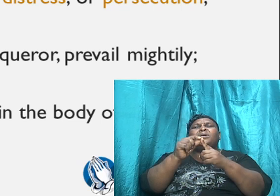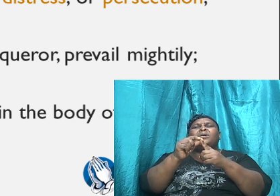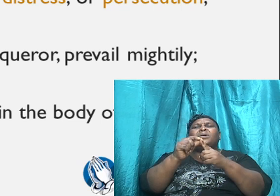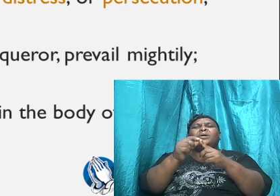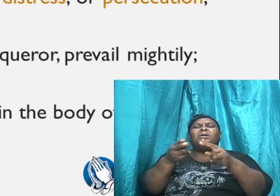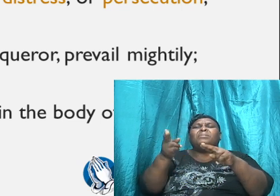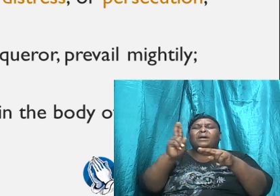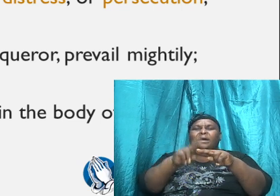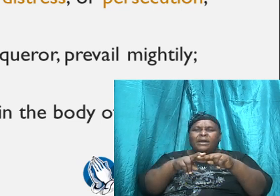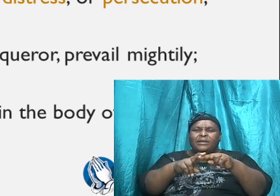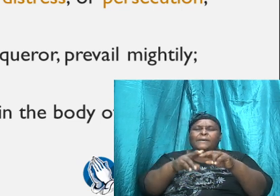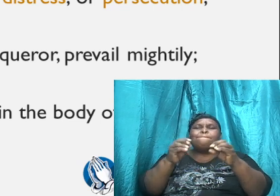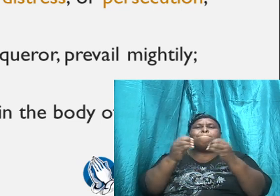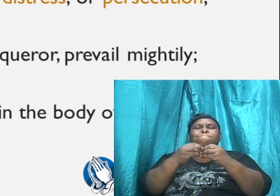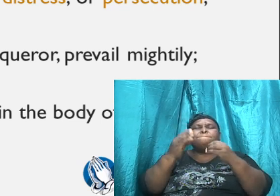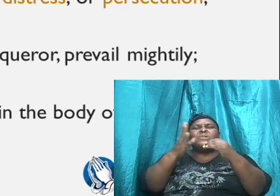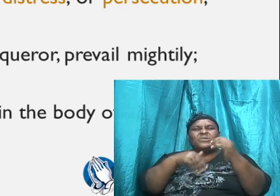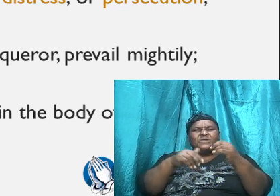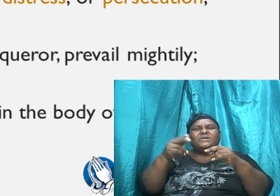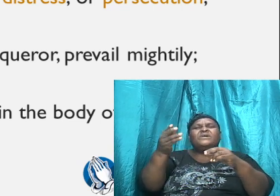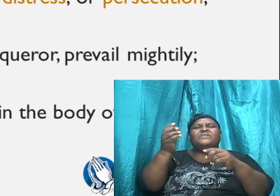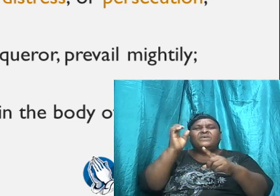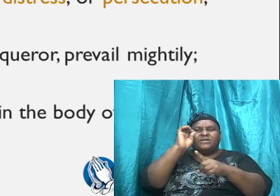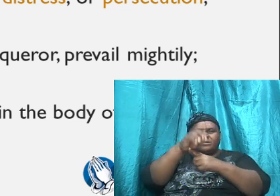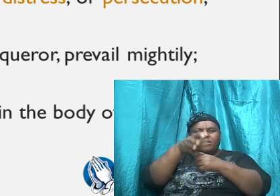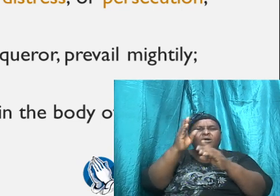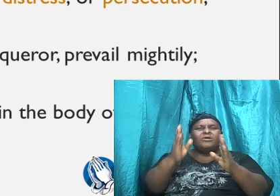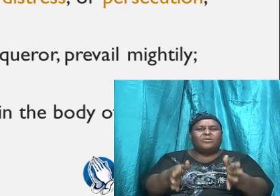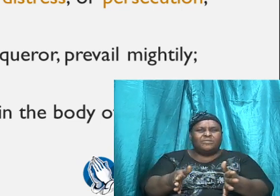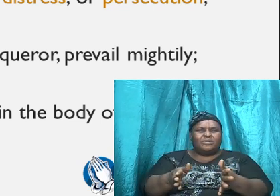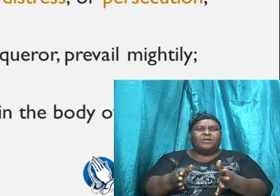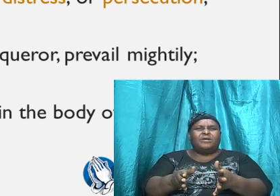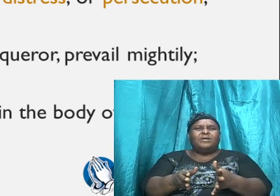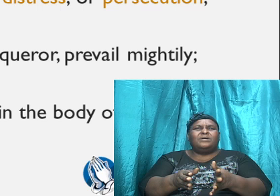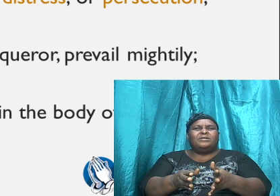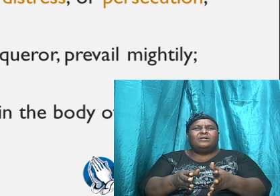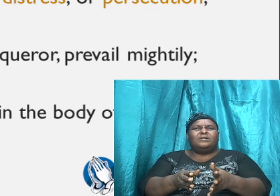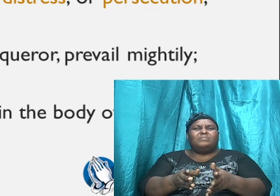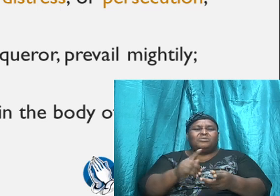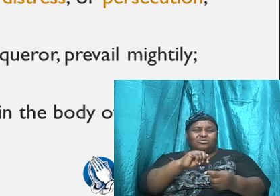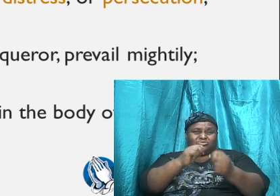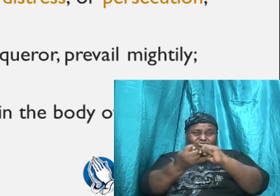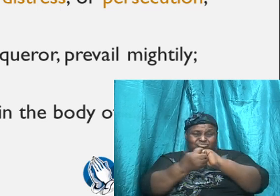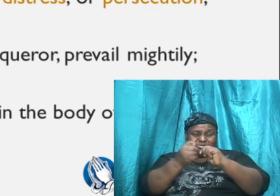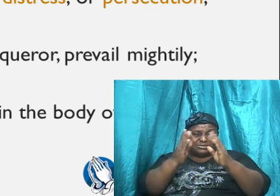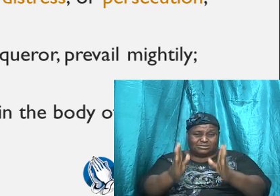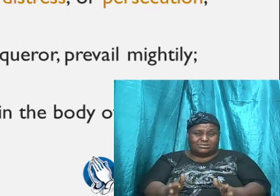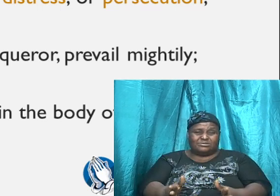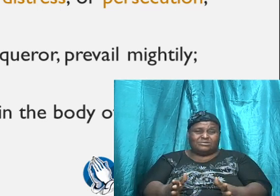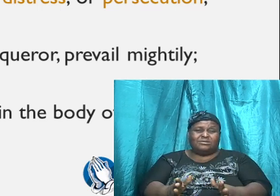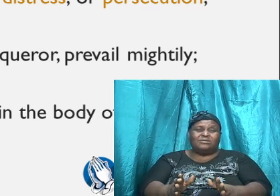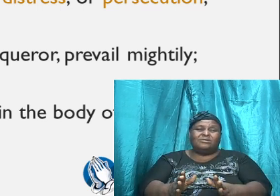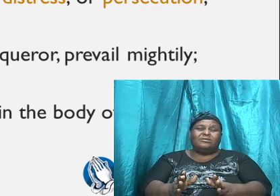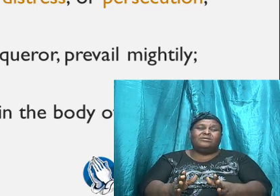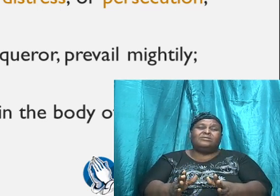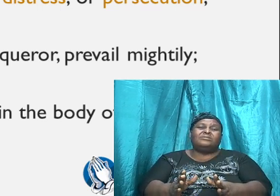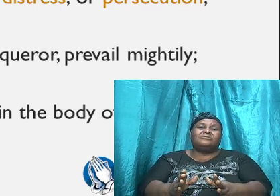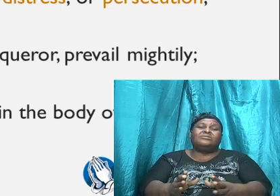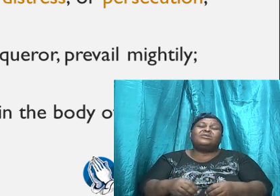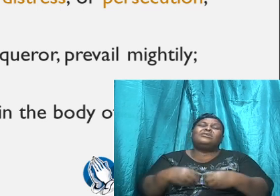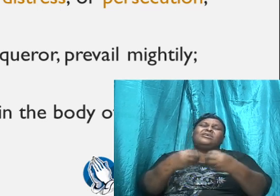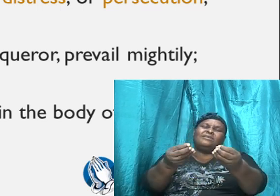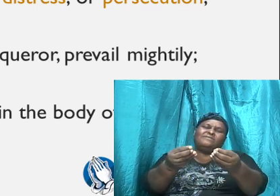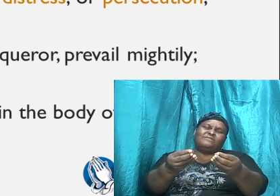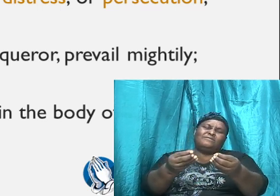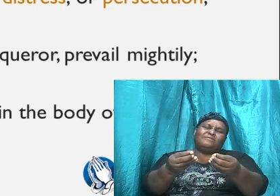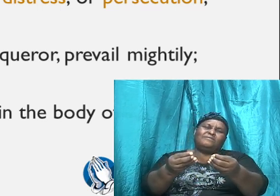so it is an attempt by the translators to actually give you the full impact